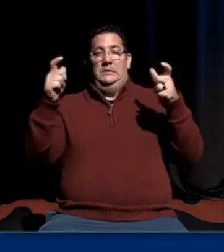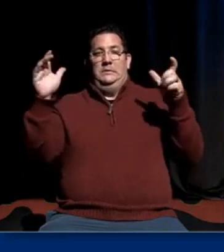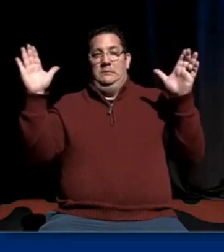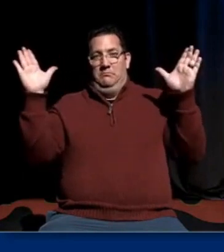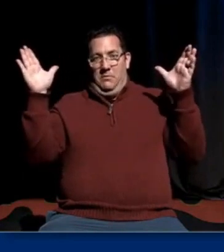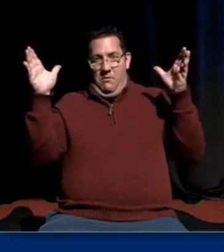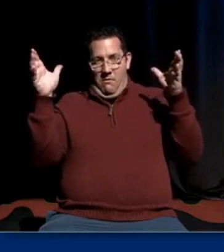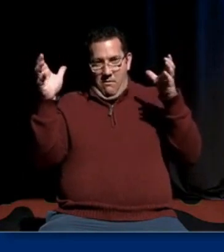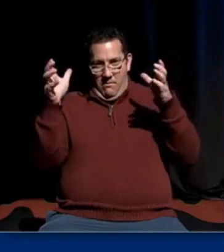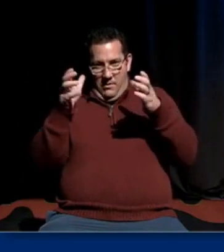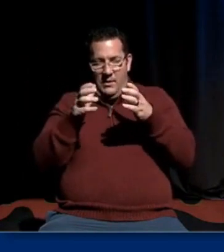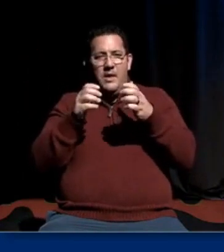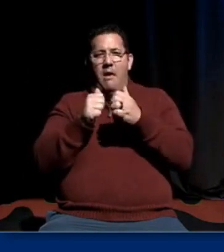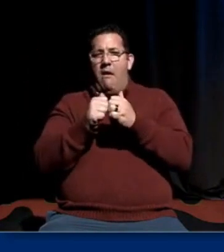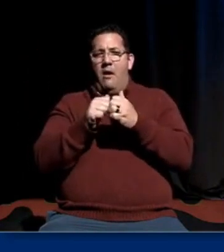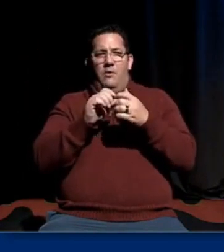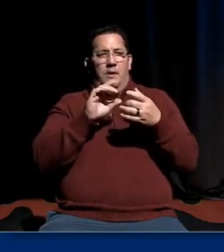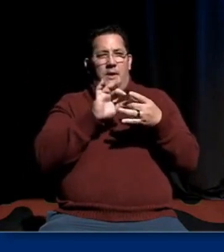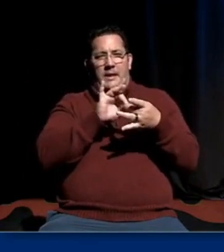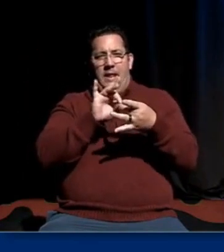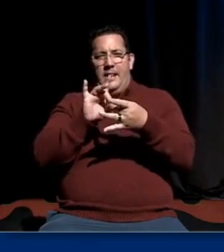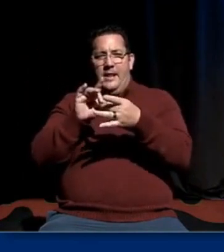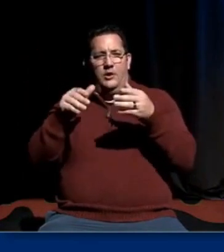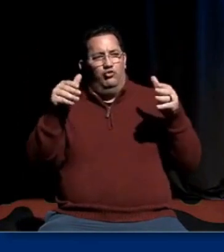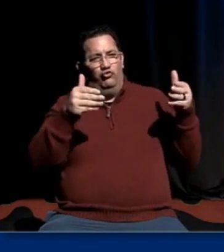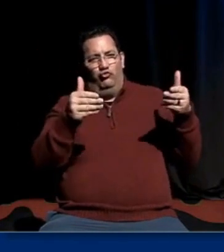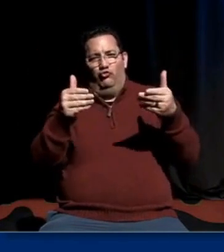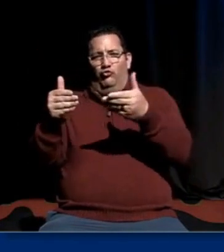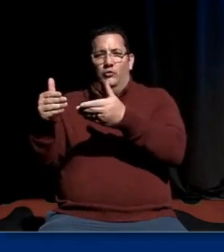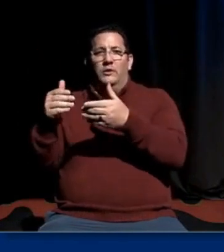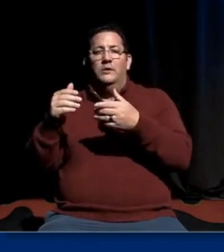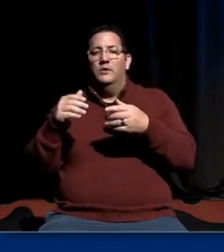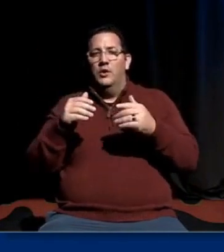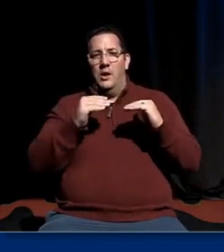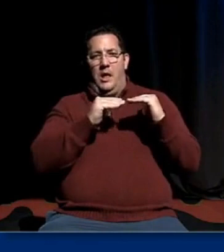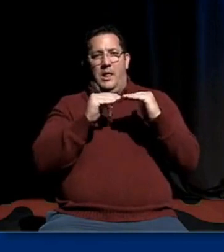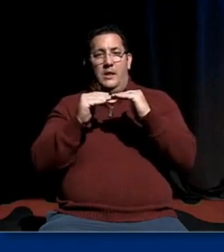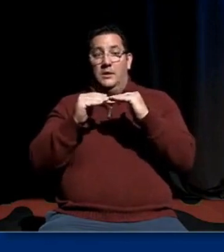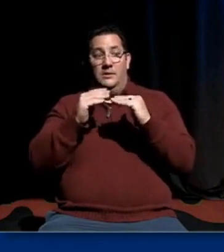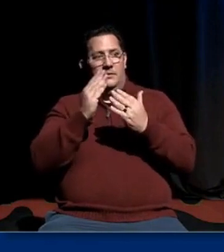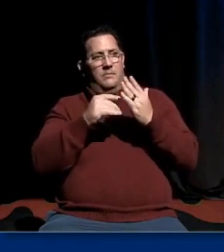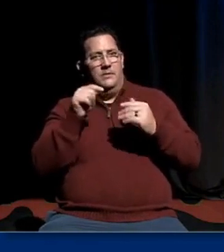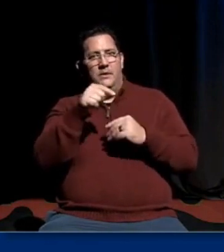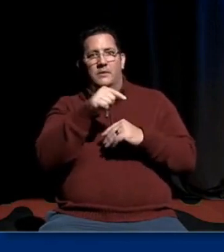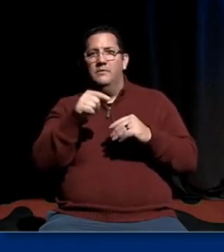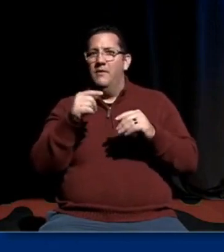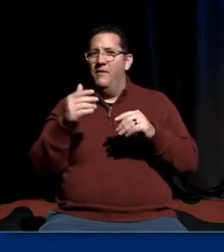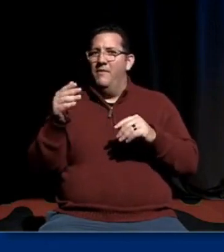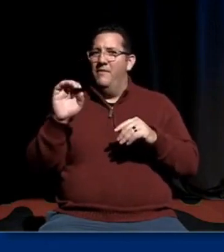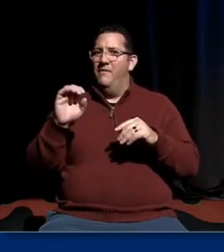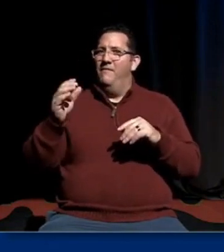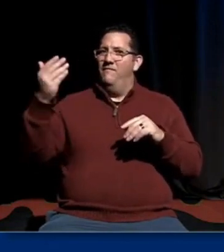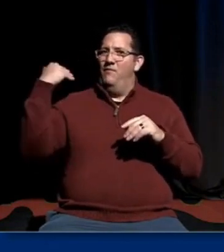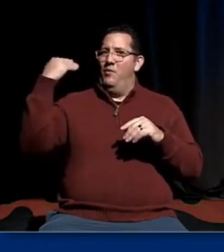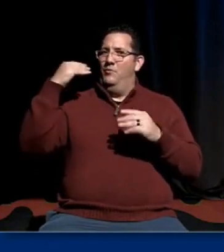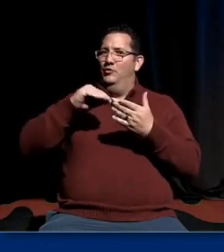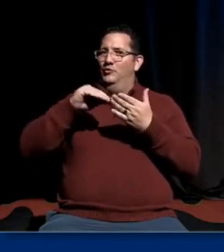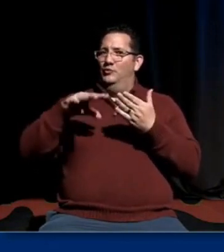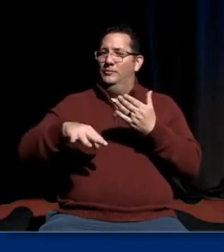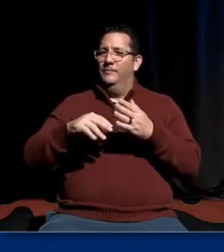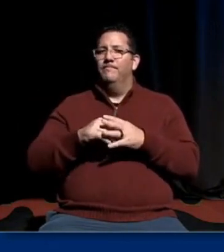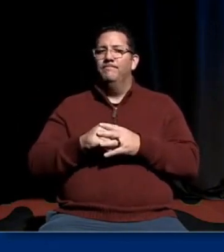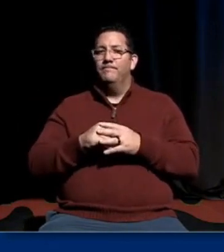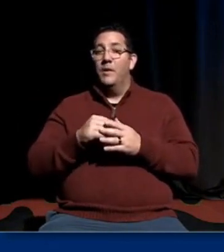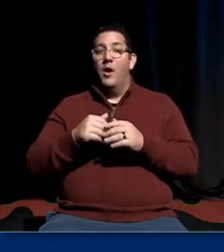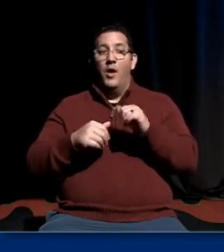with his colleagues, some of which are his former students. Speaking of, former students wrote, Victor's